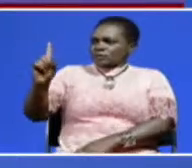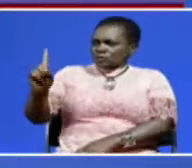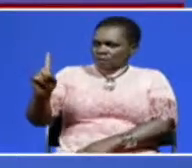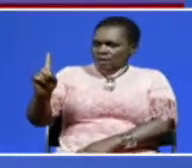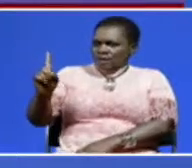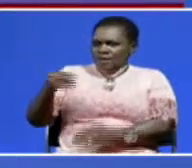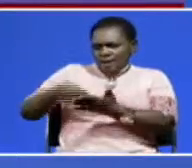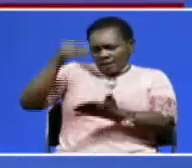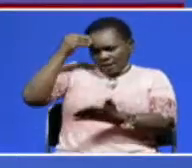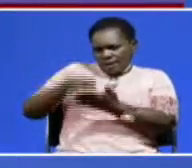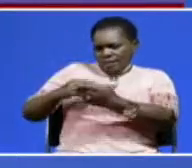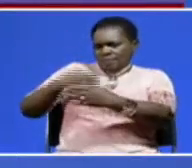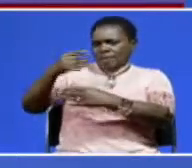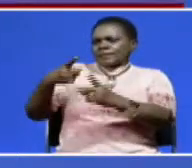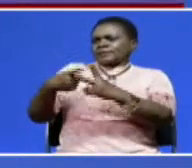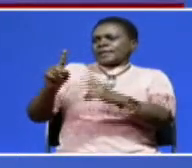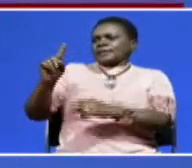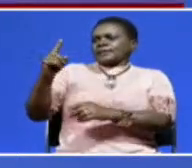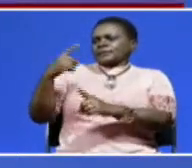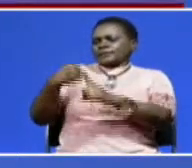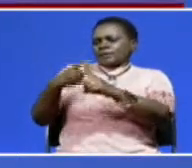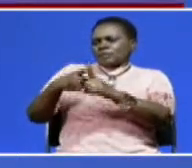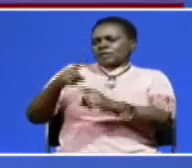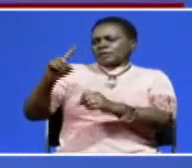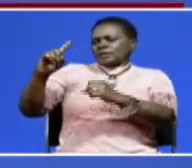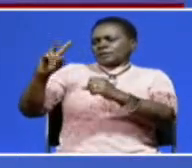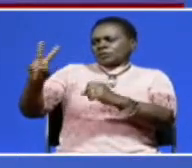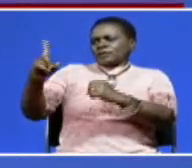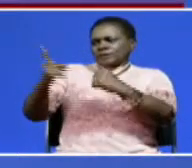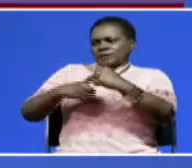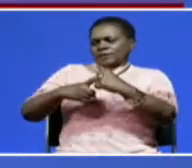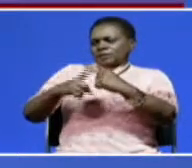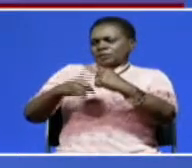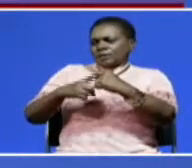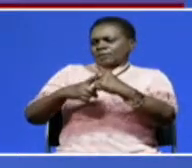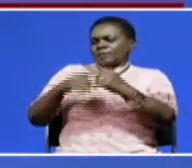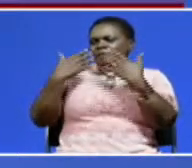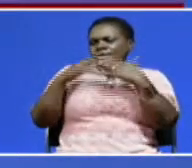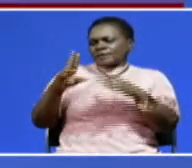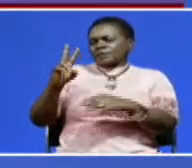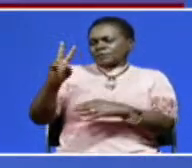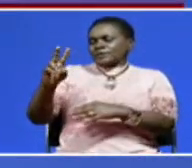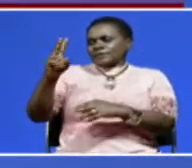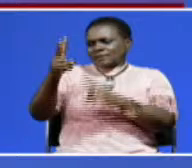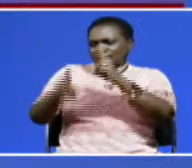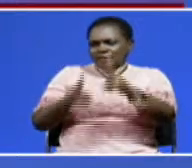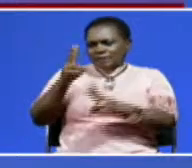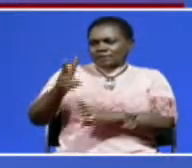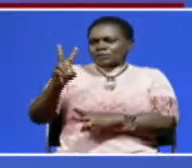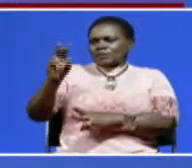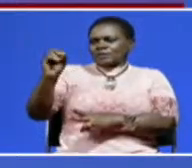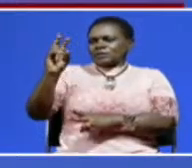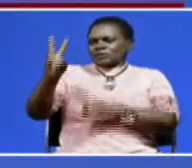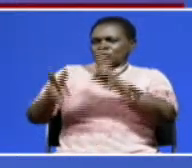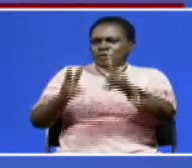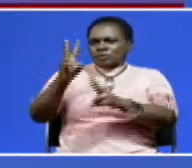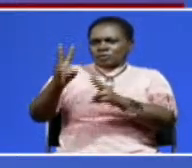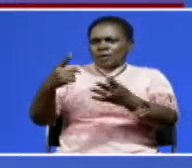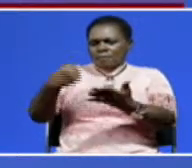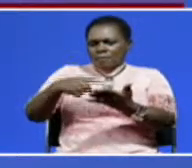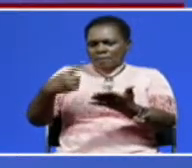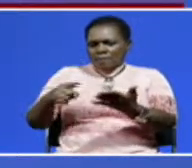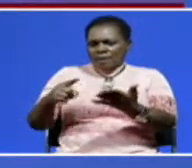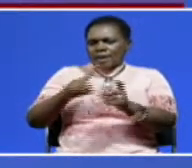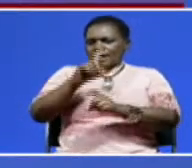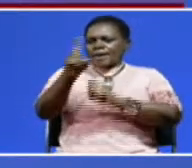academic calendar starts term 1 on July 26th and ends April 22nd, 2022, with marking of